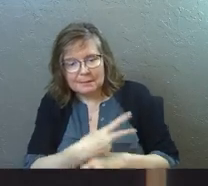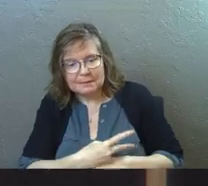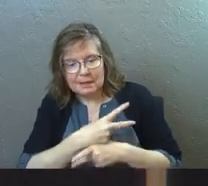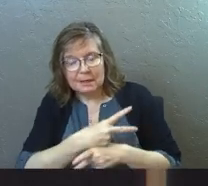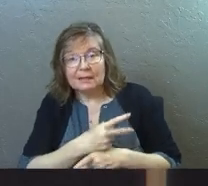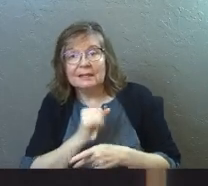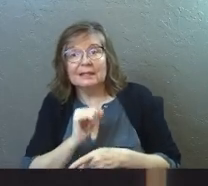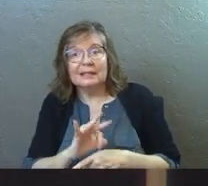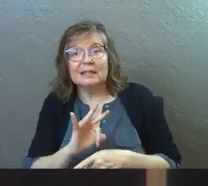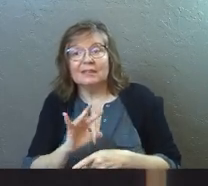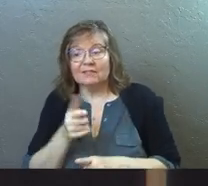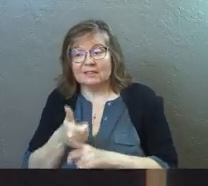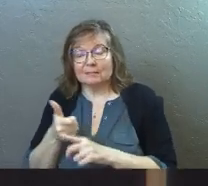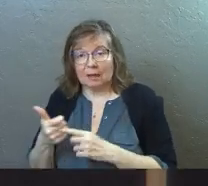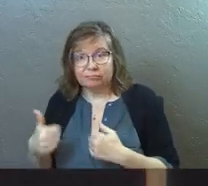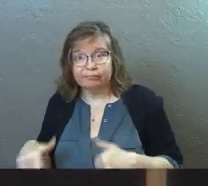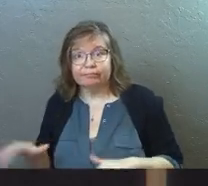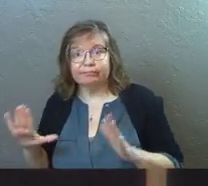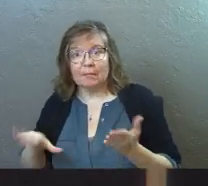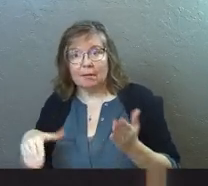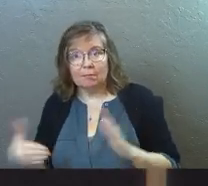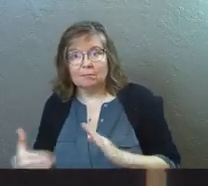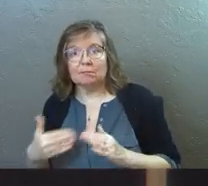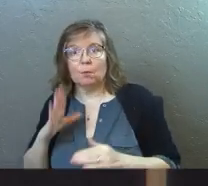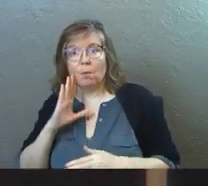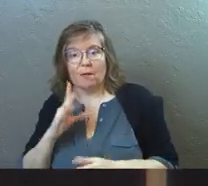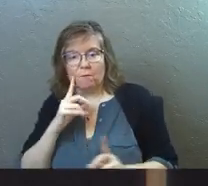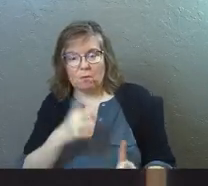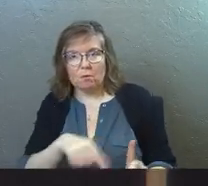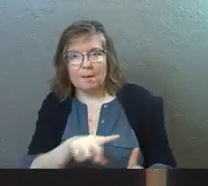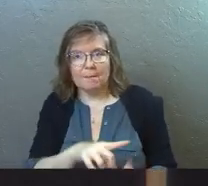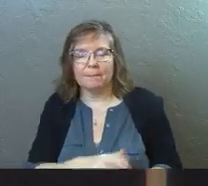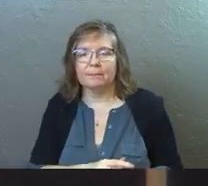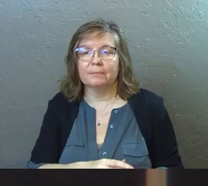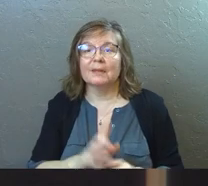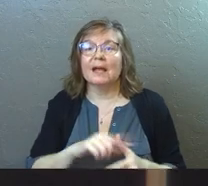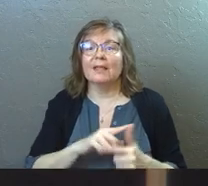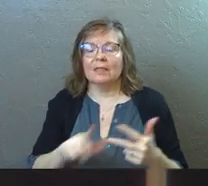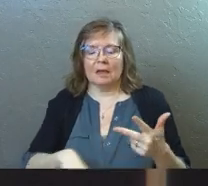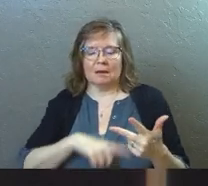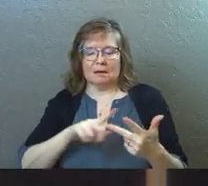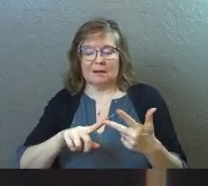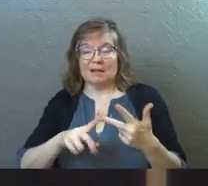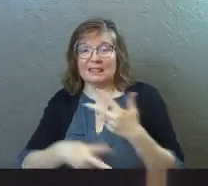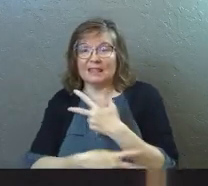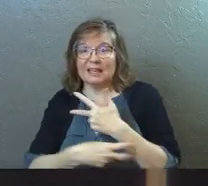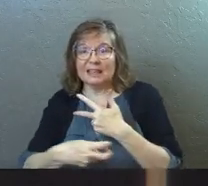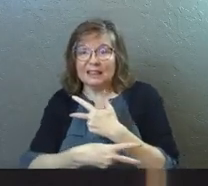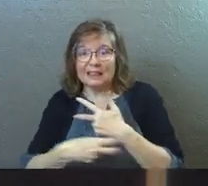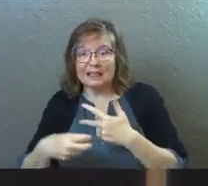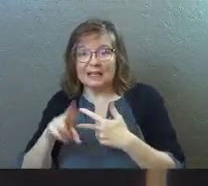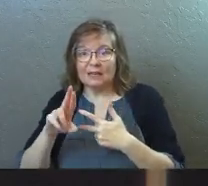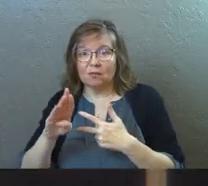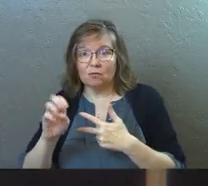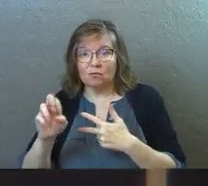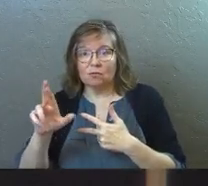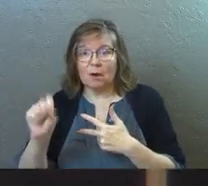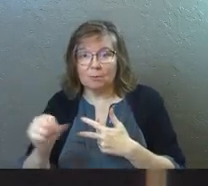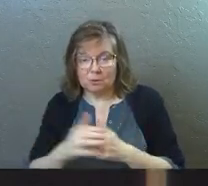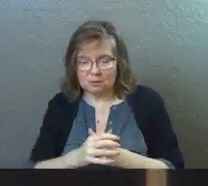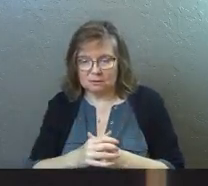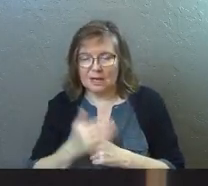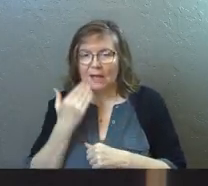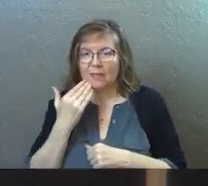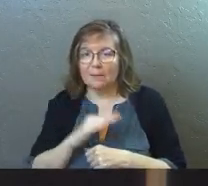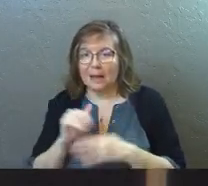sheep, even to the point of self-sacrifice. And we're going to get to that part later. Then you get to thieves and robbers. These are the bad leaders. And he calls them